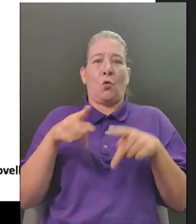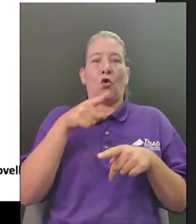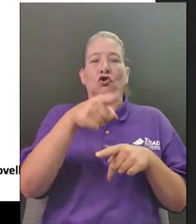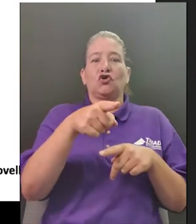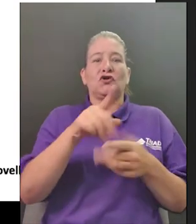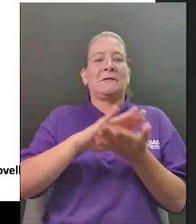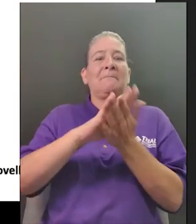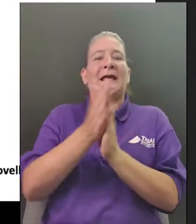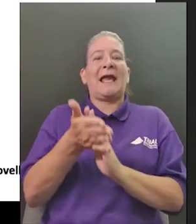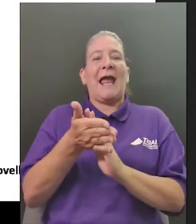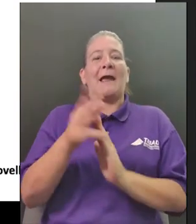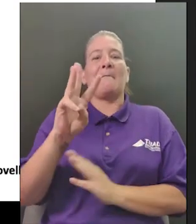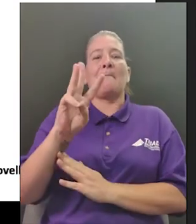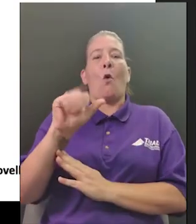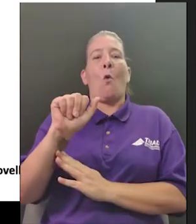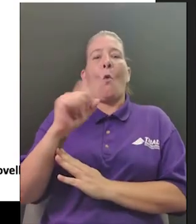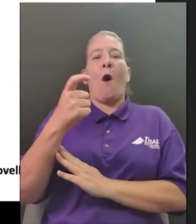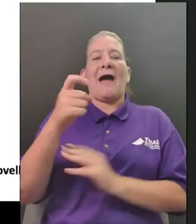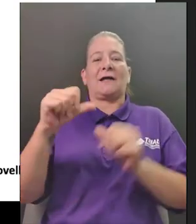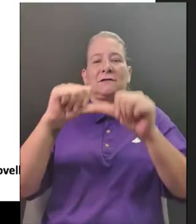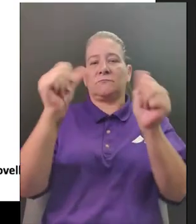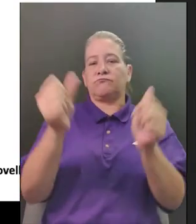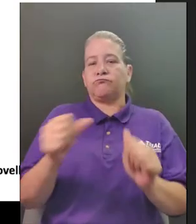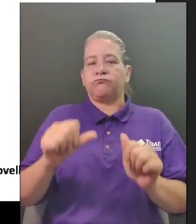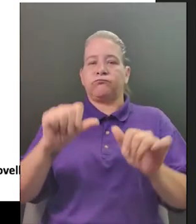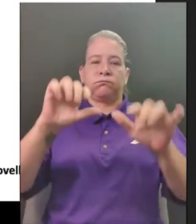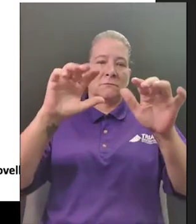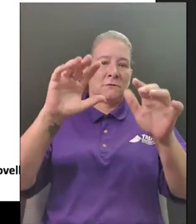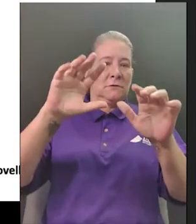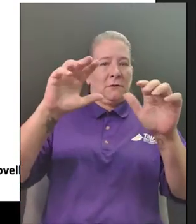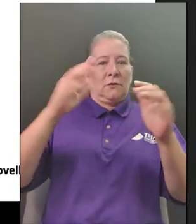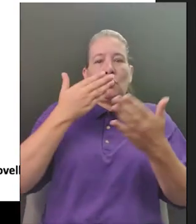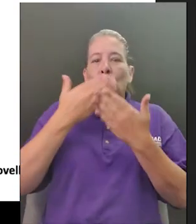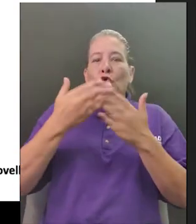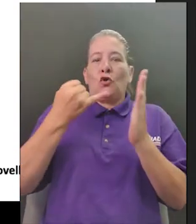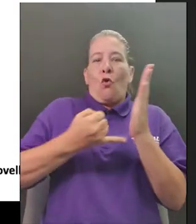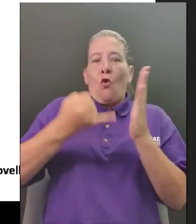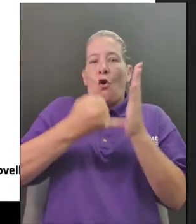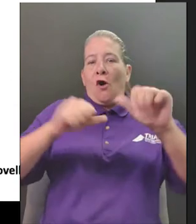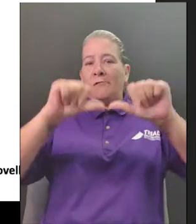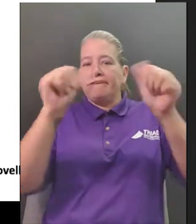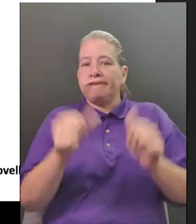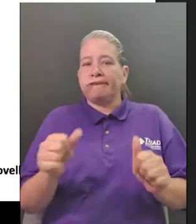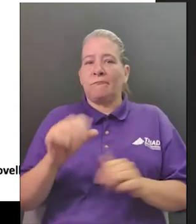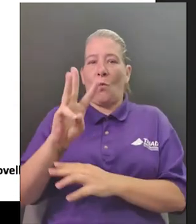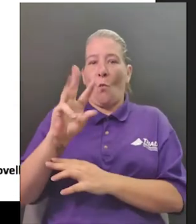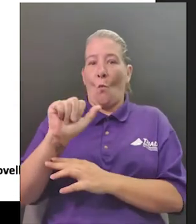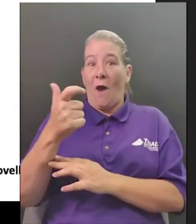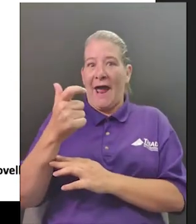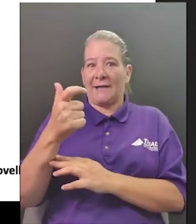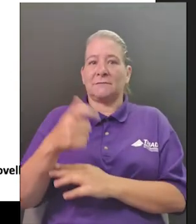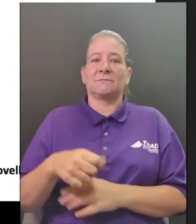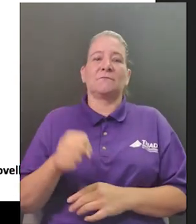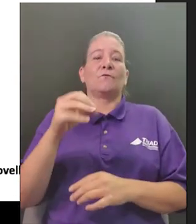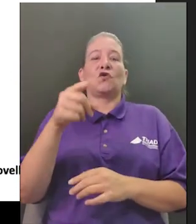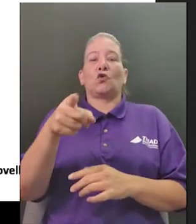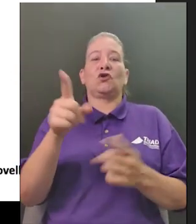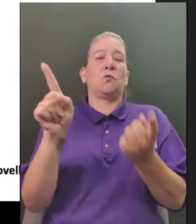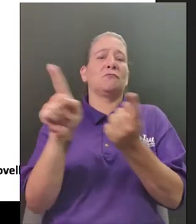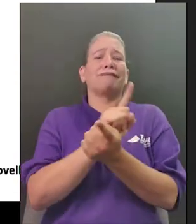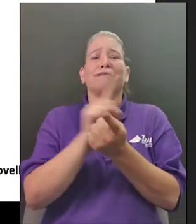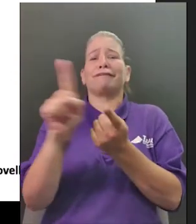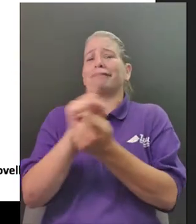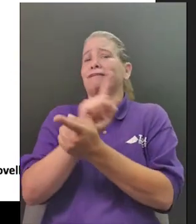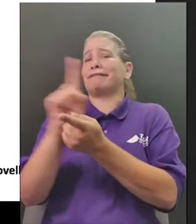she traveled to britain with benjamin franklin and he introduced her to all of